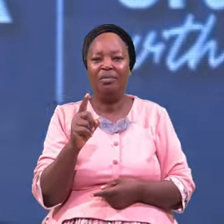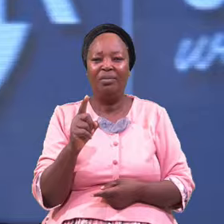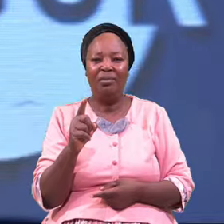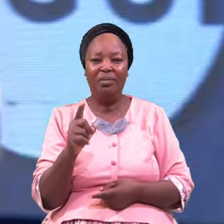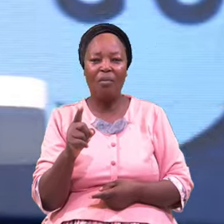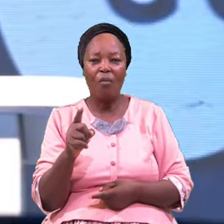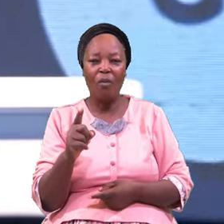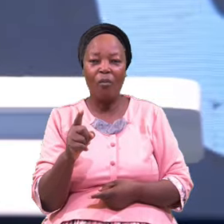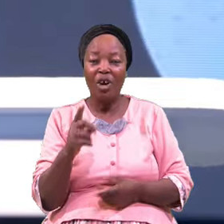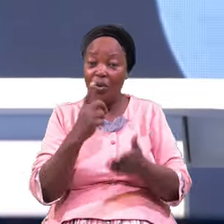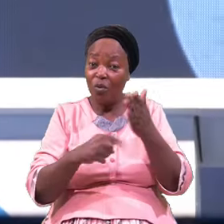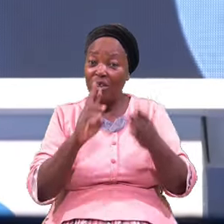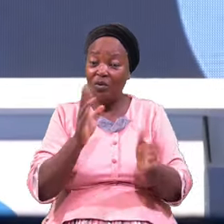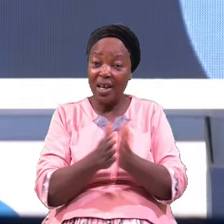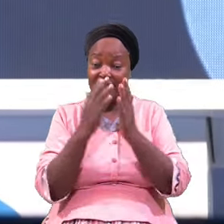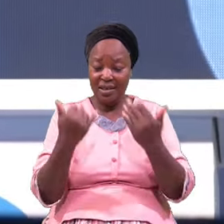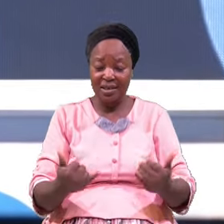What Are You Asking Tonight